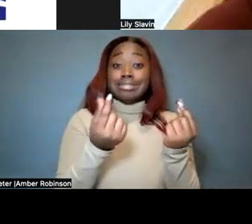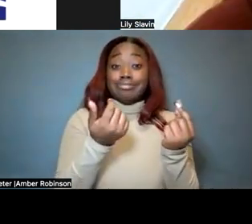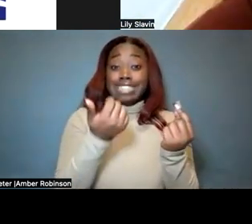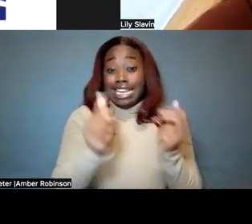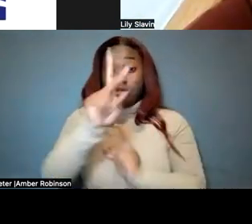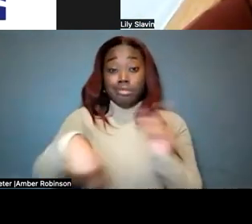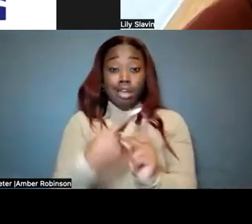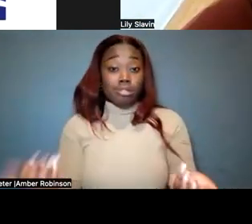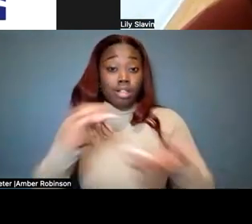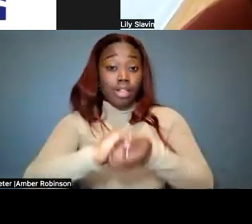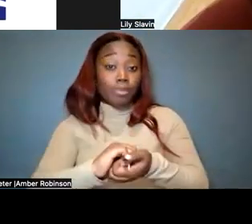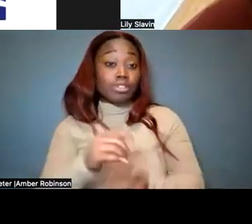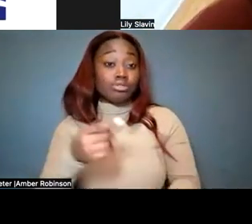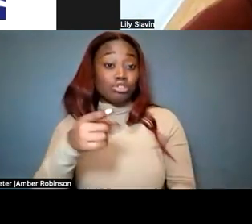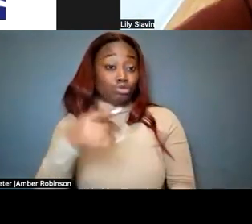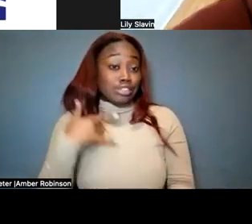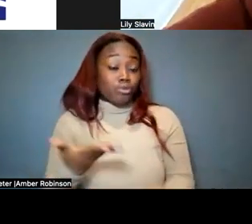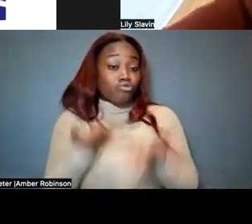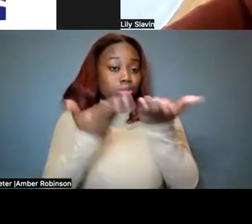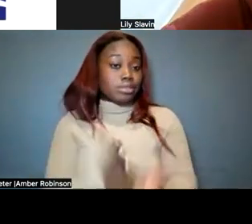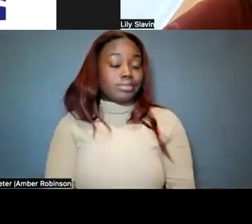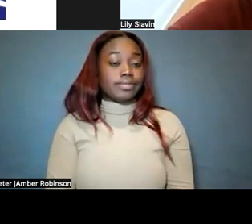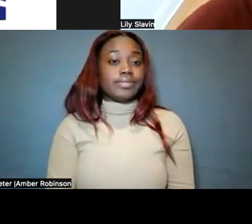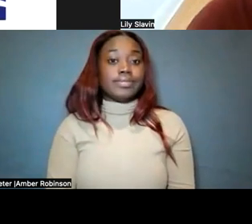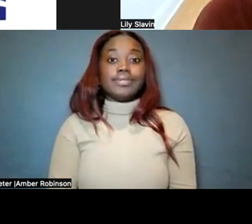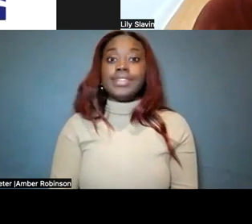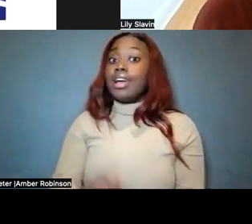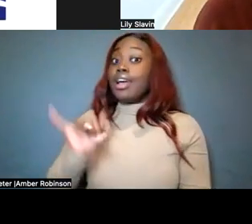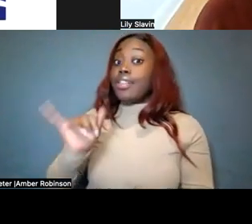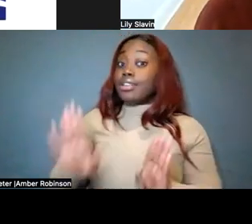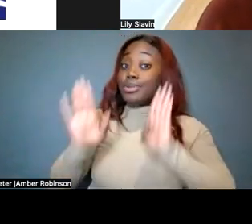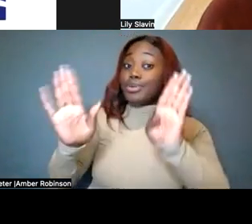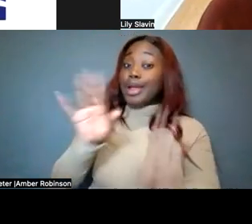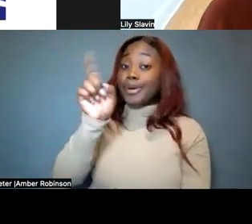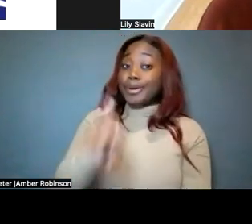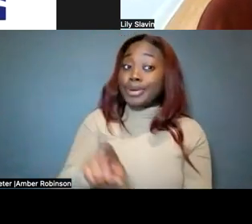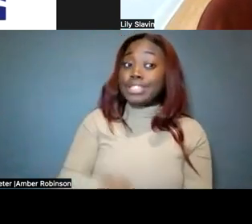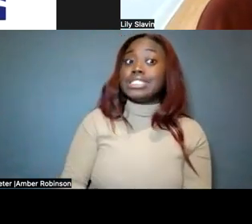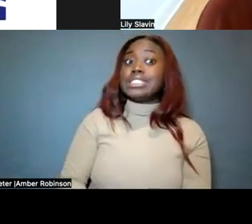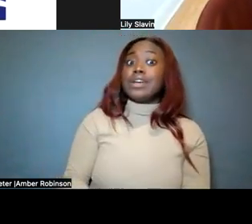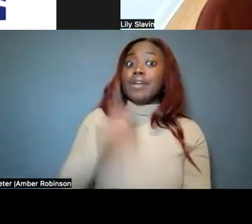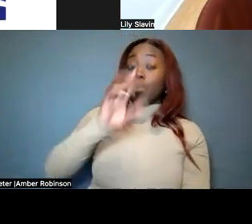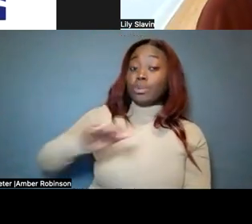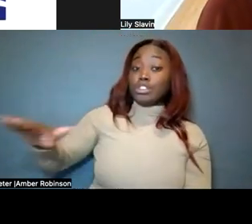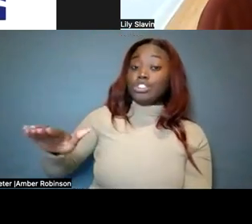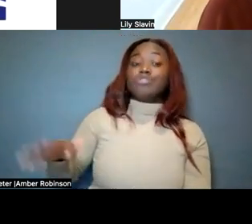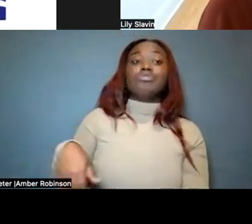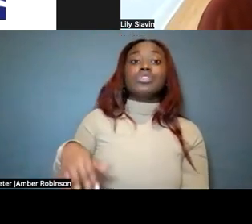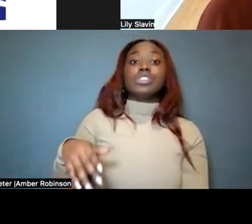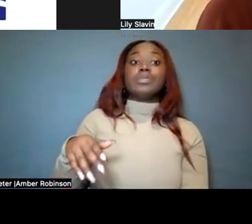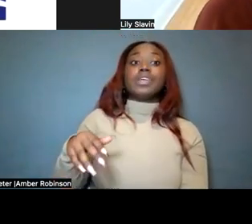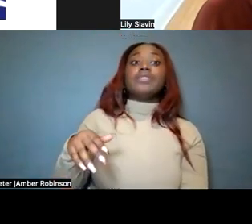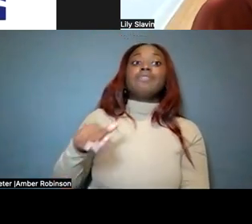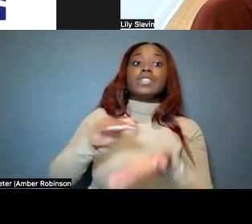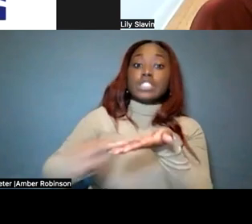there that you typically recommend? Oh, that's a great question, because in order for kids to be cleared for